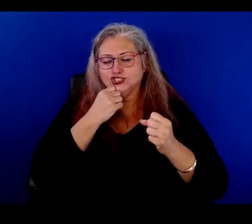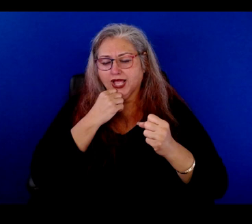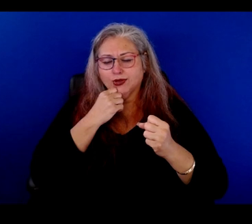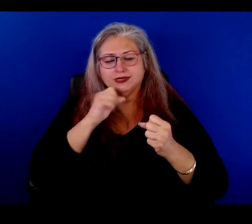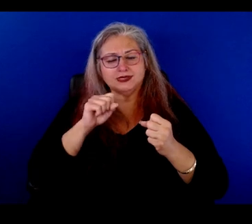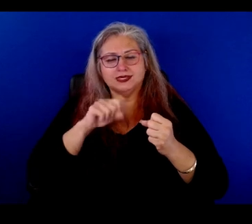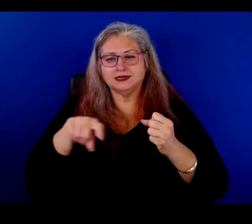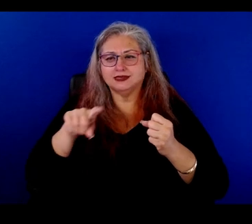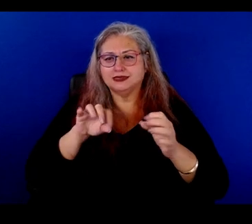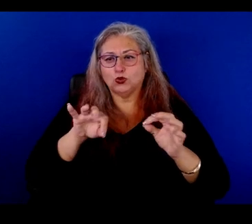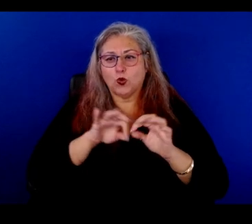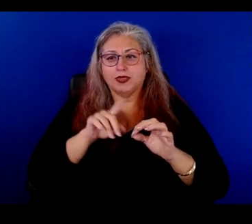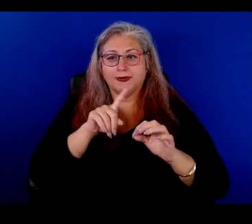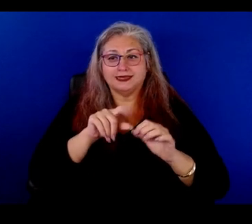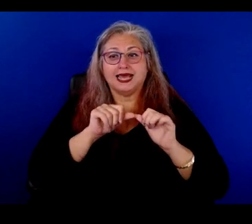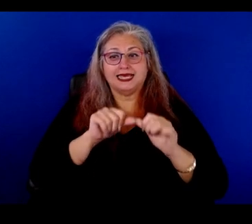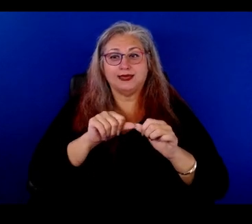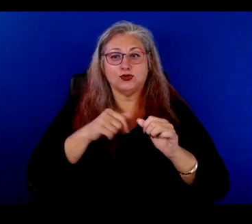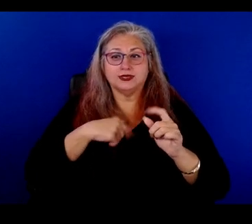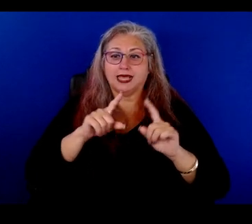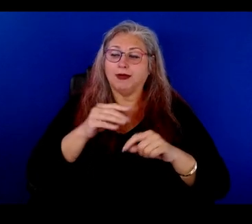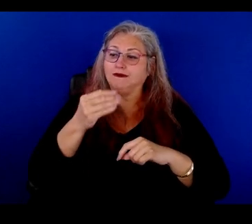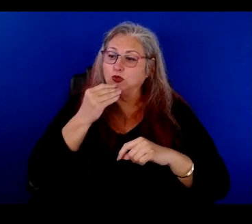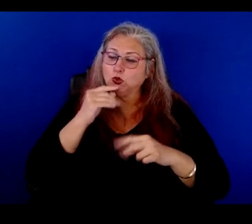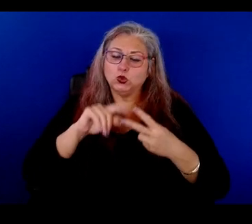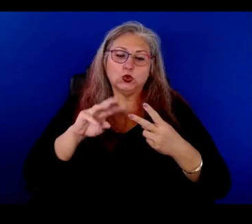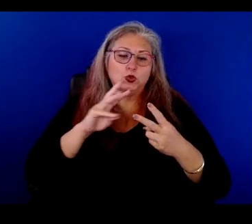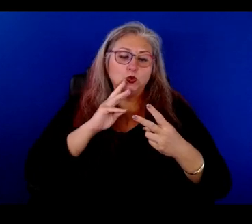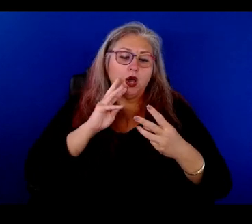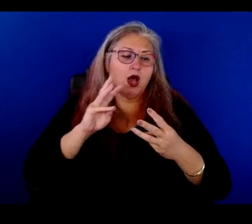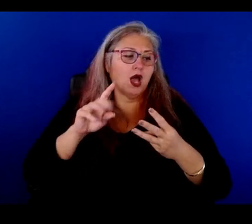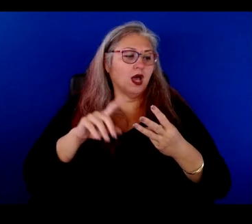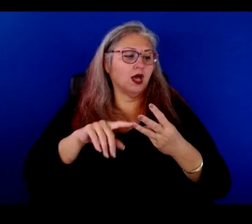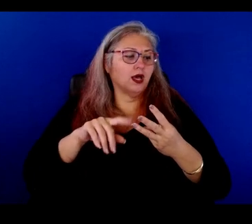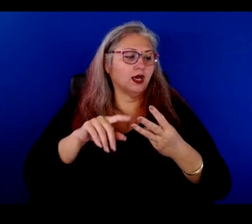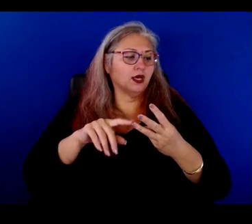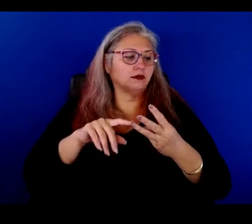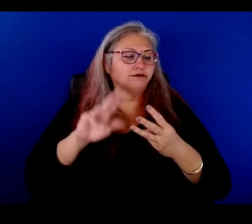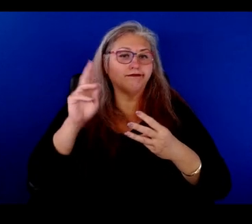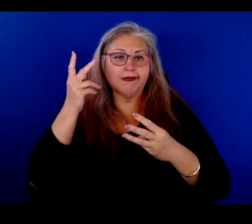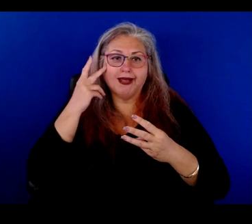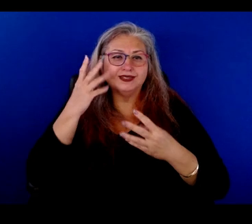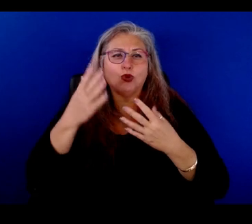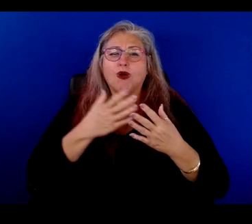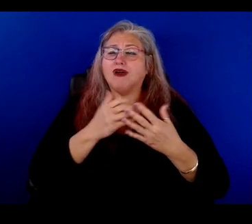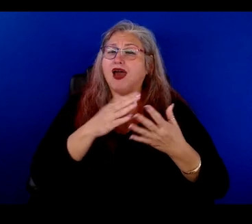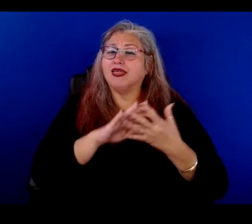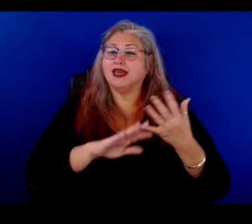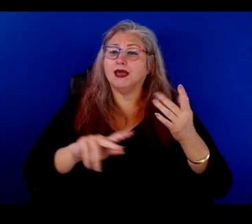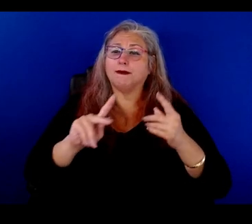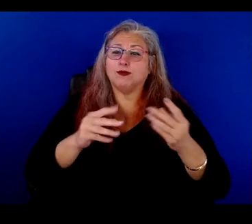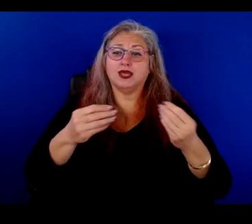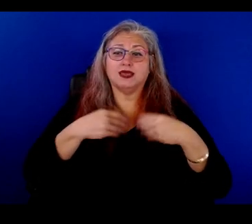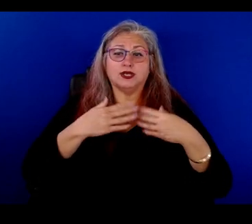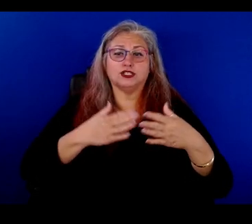them. Yeah. Because they're keeping you going just like food, just like water, just like politics or anything else. The people who bring you